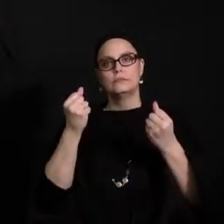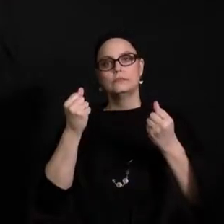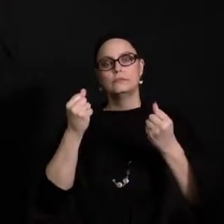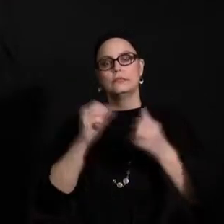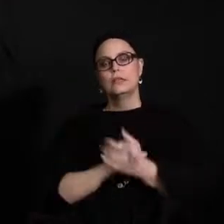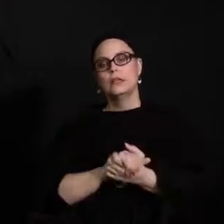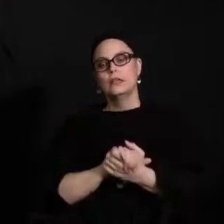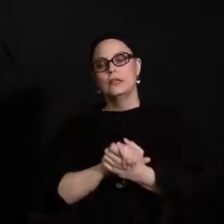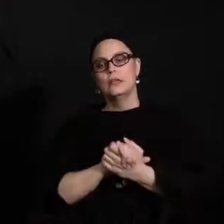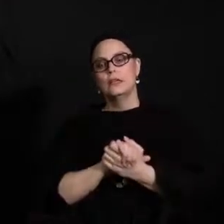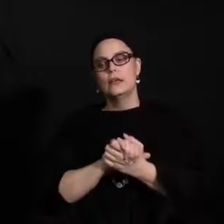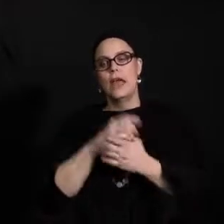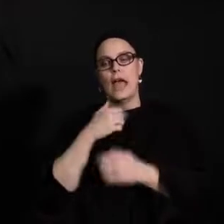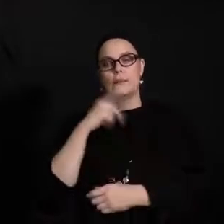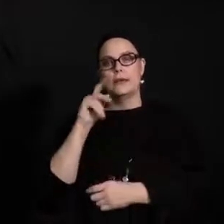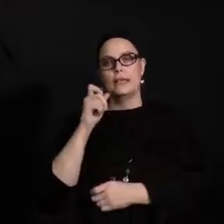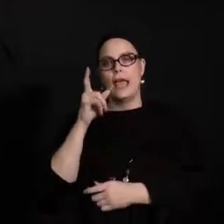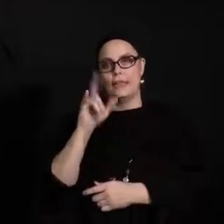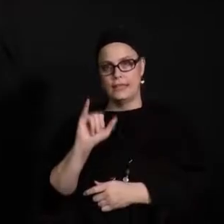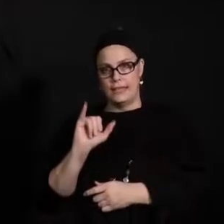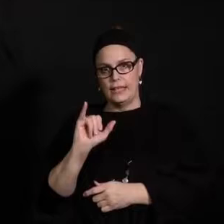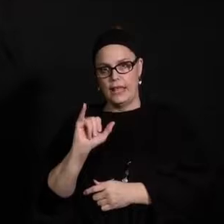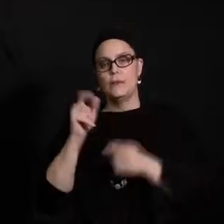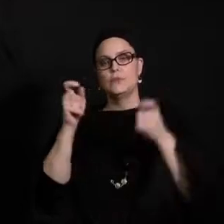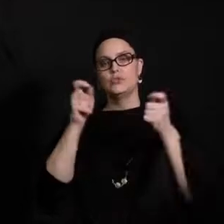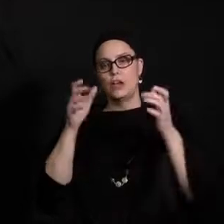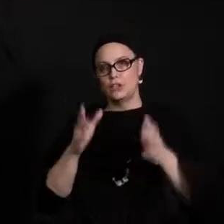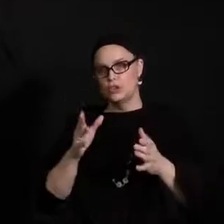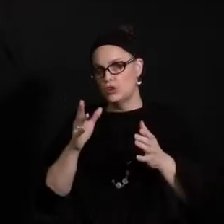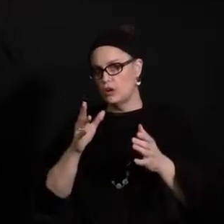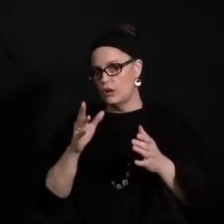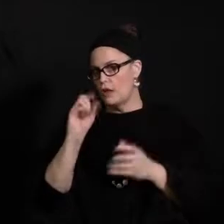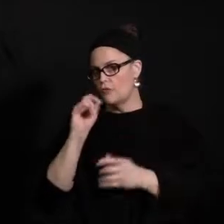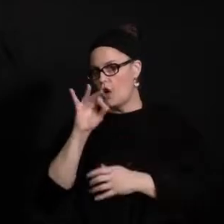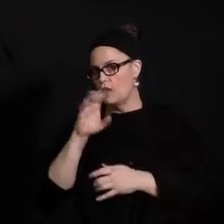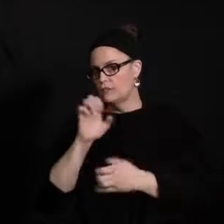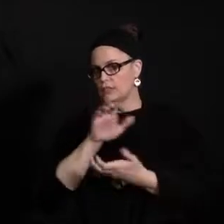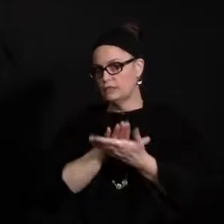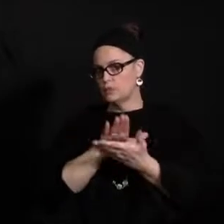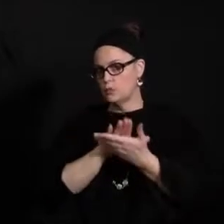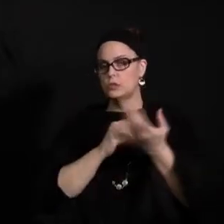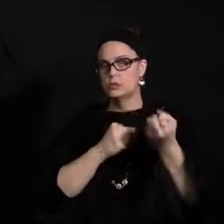Good evening. My name is Kathy Kimani, and I work as the Director of the Office of School Support.